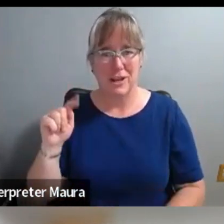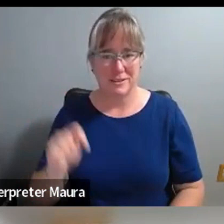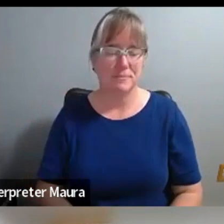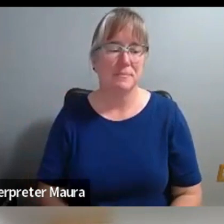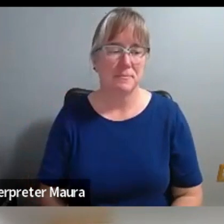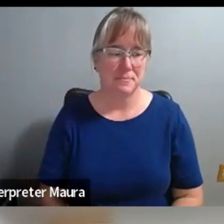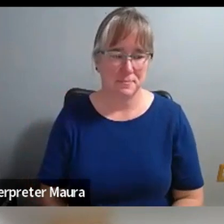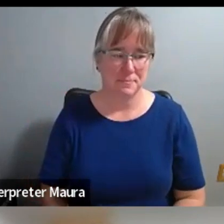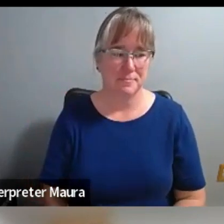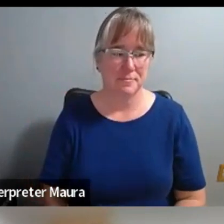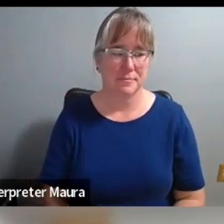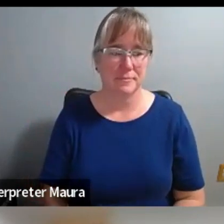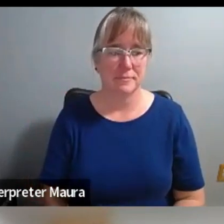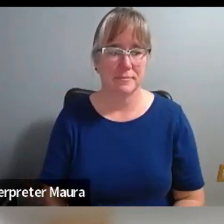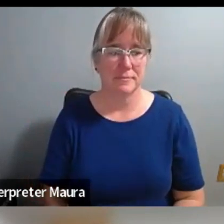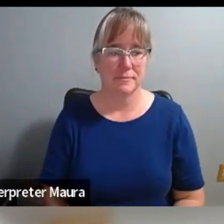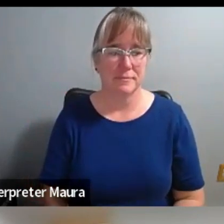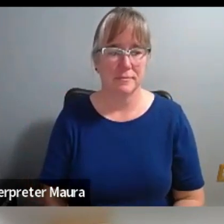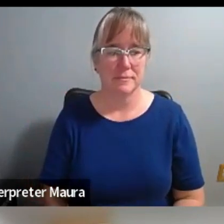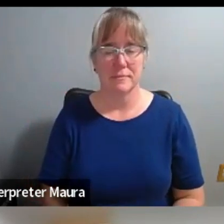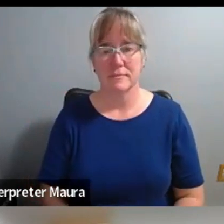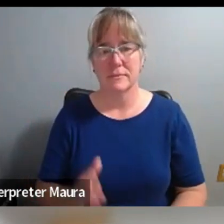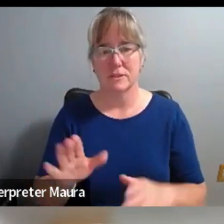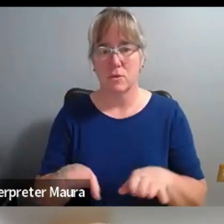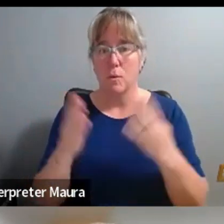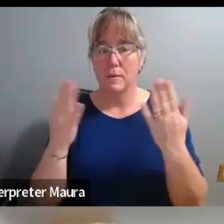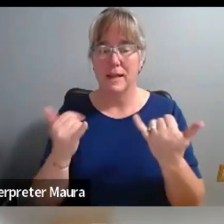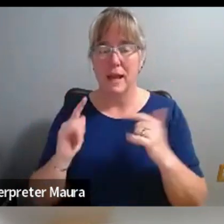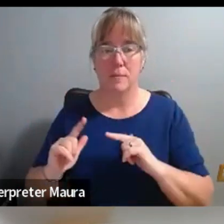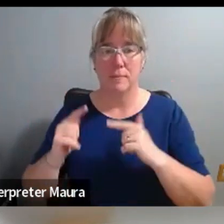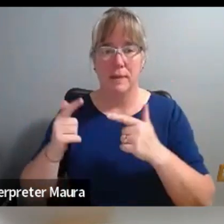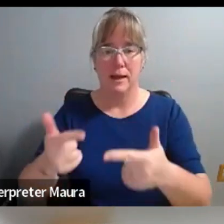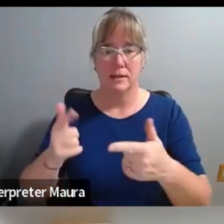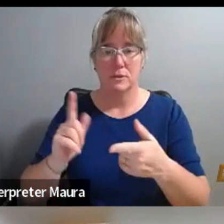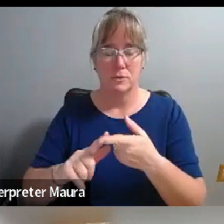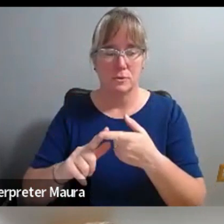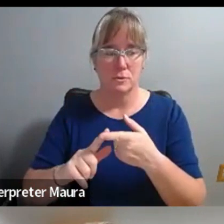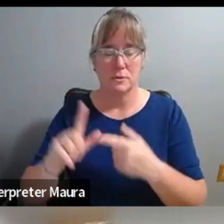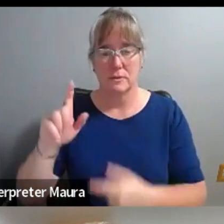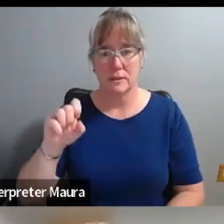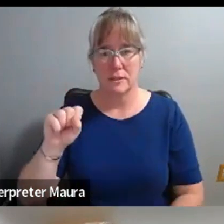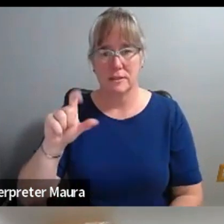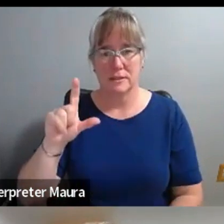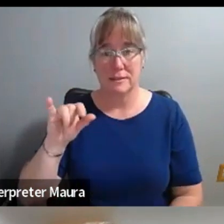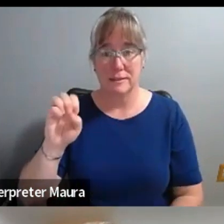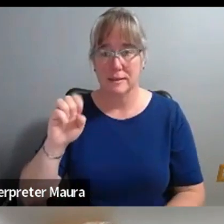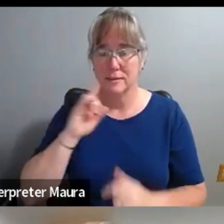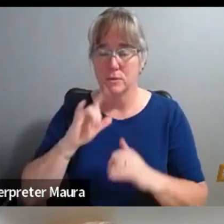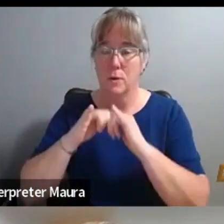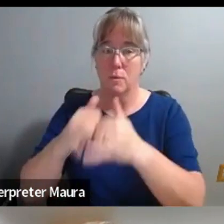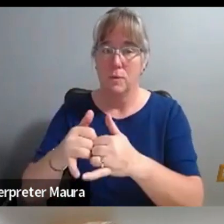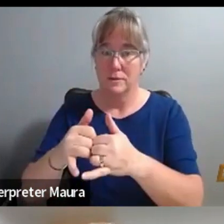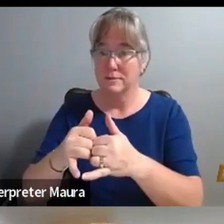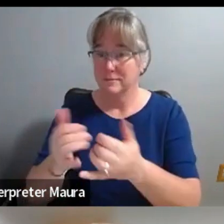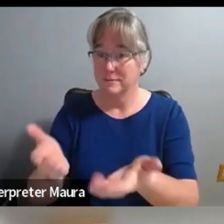And I think that's about it for opening remarks. I want to pass the mic back to Leslie now to get the awards presentation started.